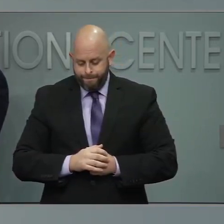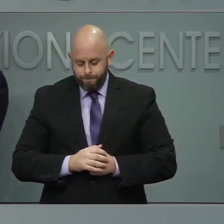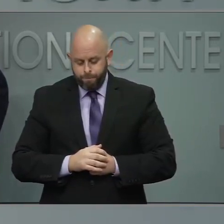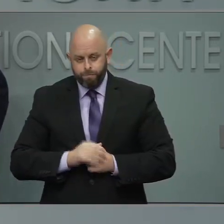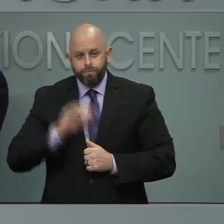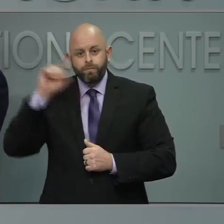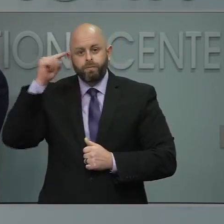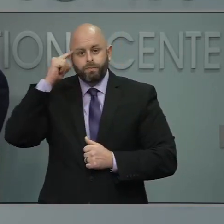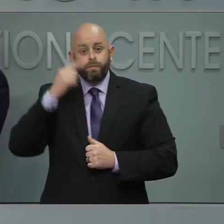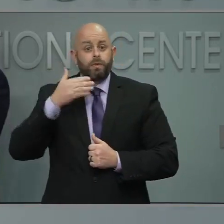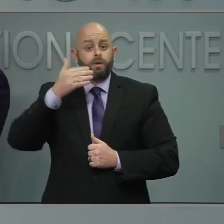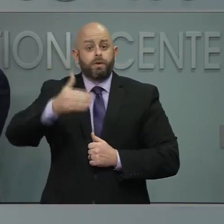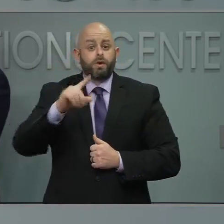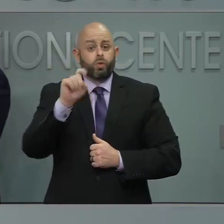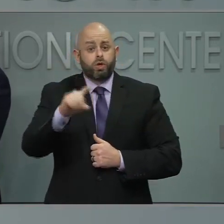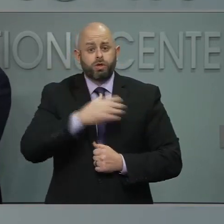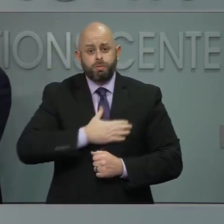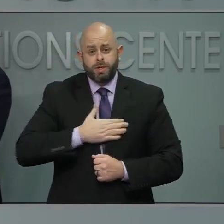Next question, please.